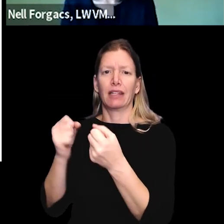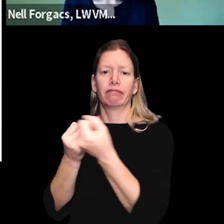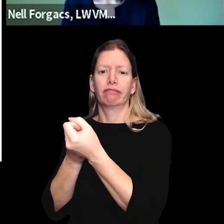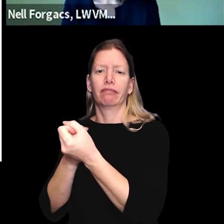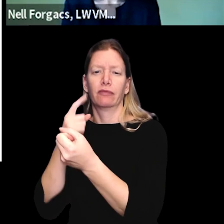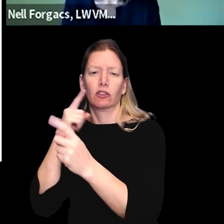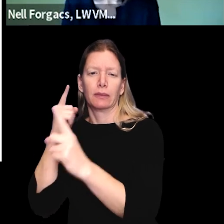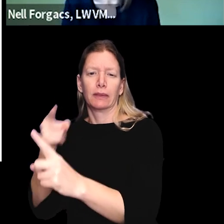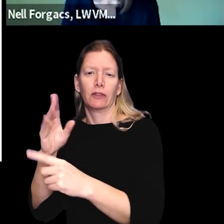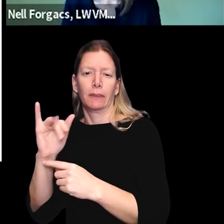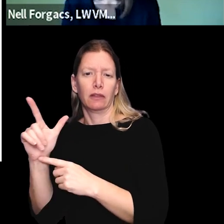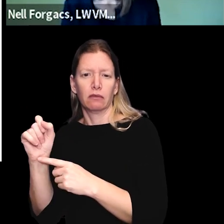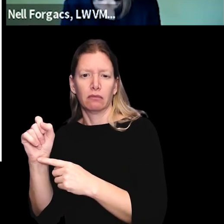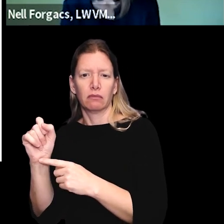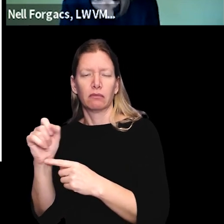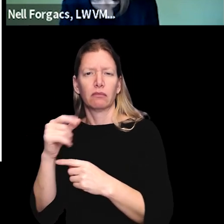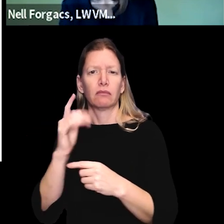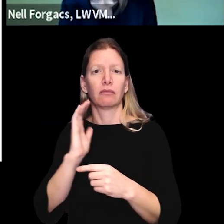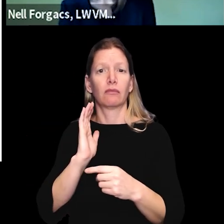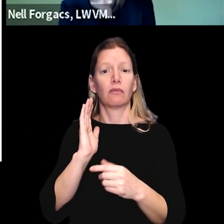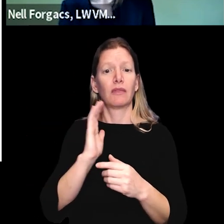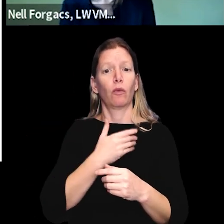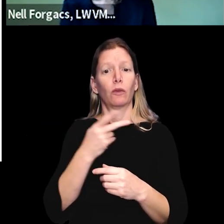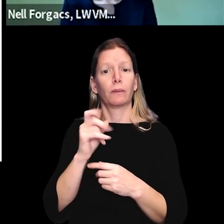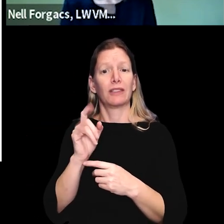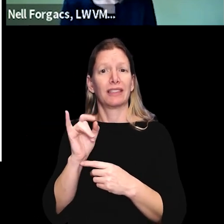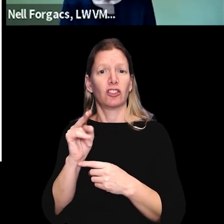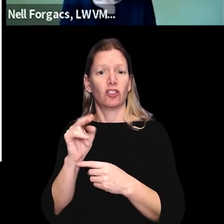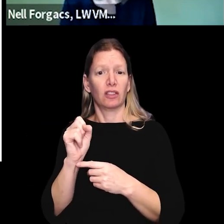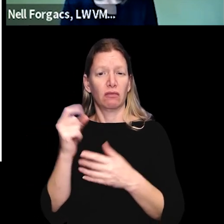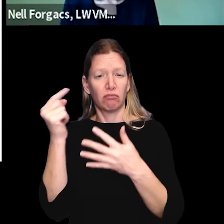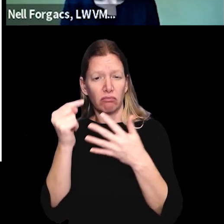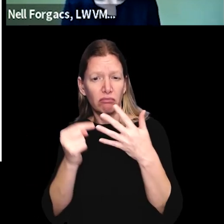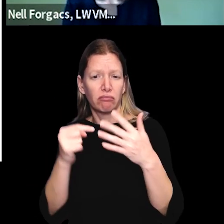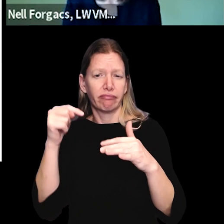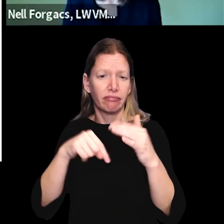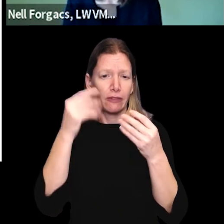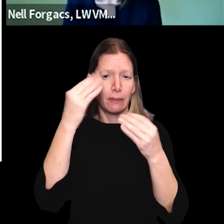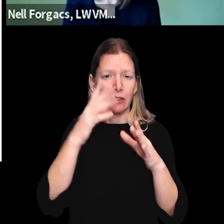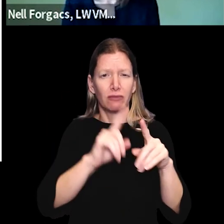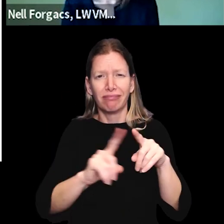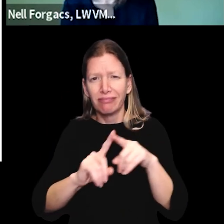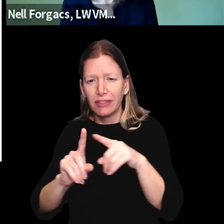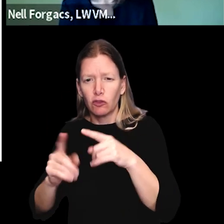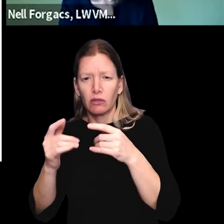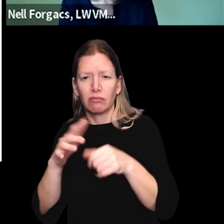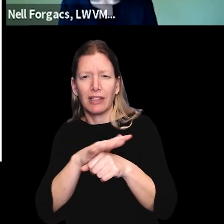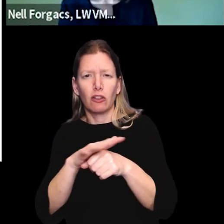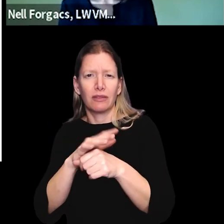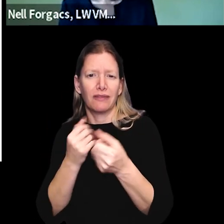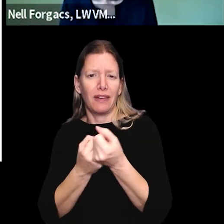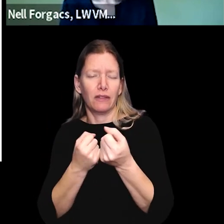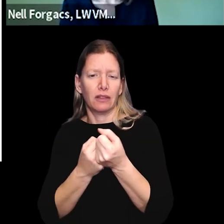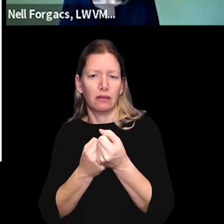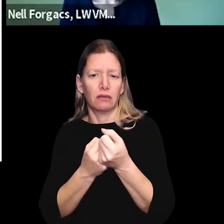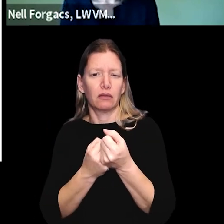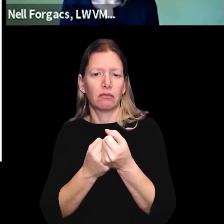advocate for related bills. You can find all of our positions and in-depth information about